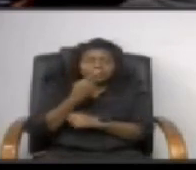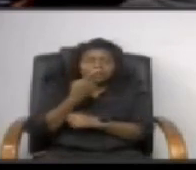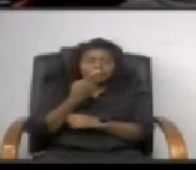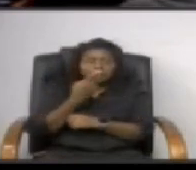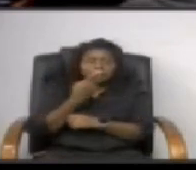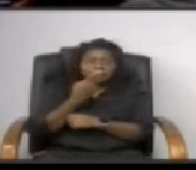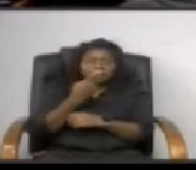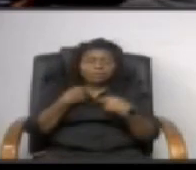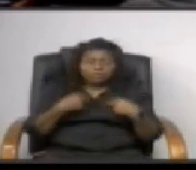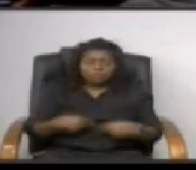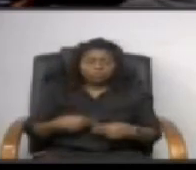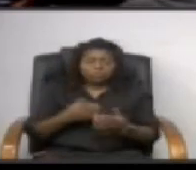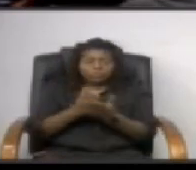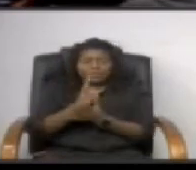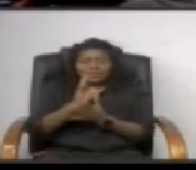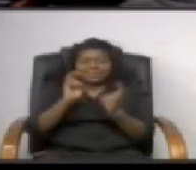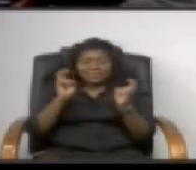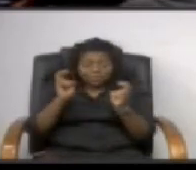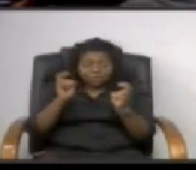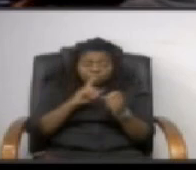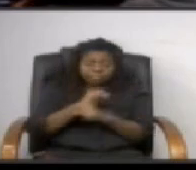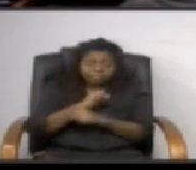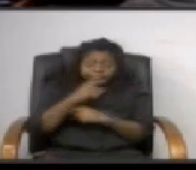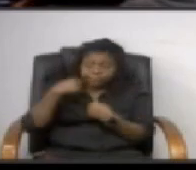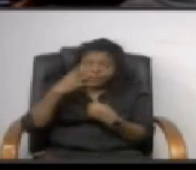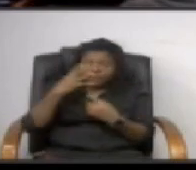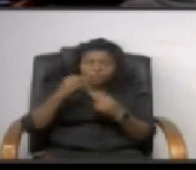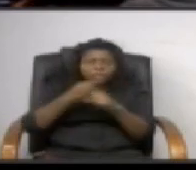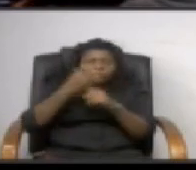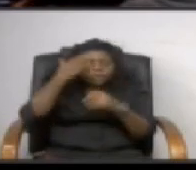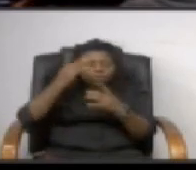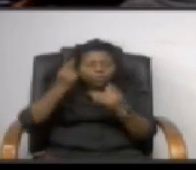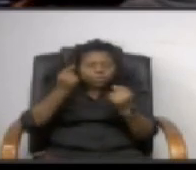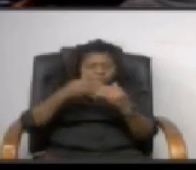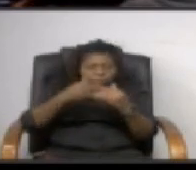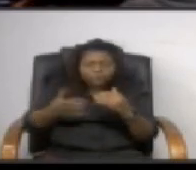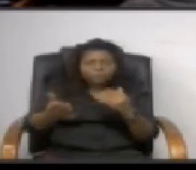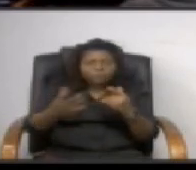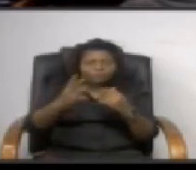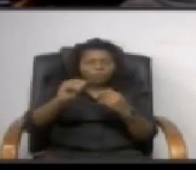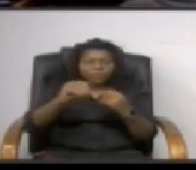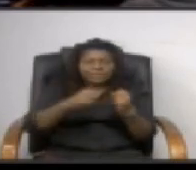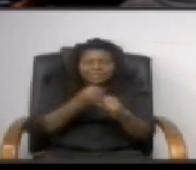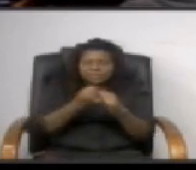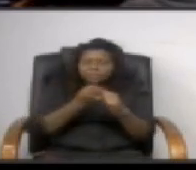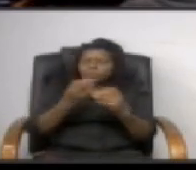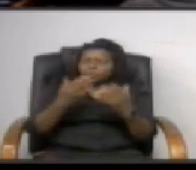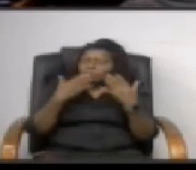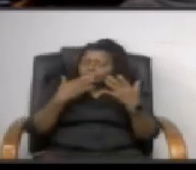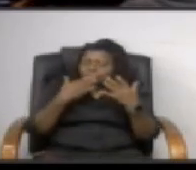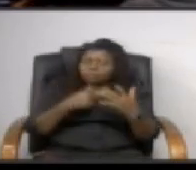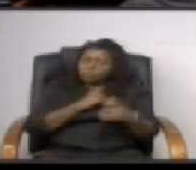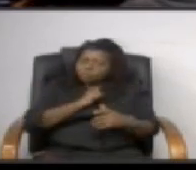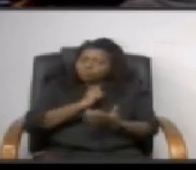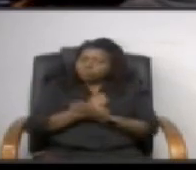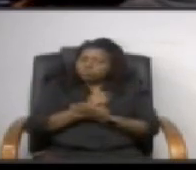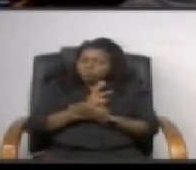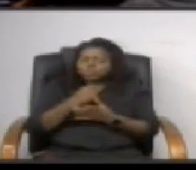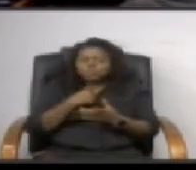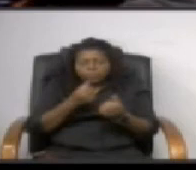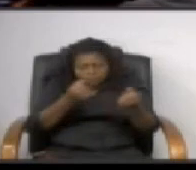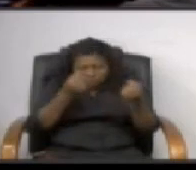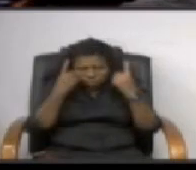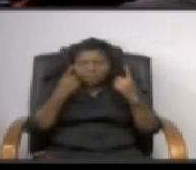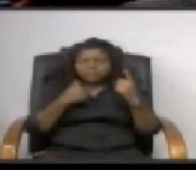and i'm also a social worker and i um i always think prevention is the way to go i thank you so much for really taking the time